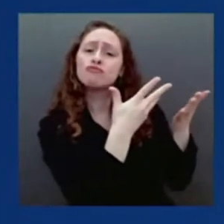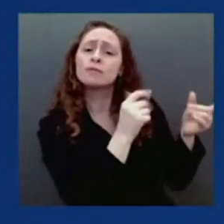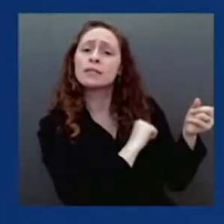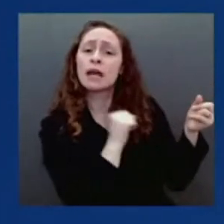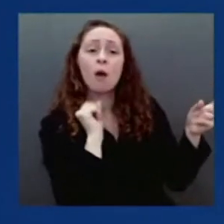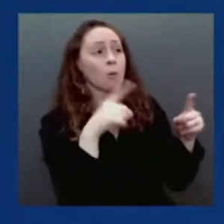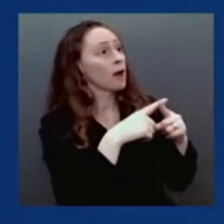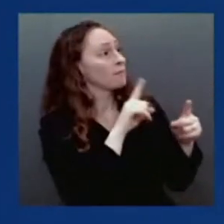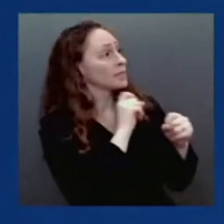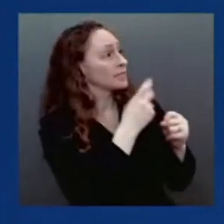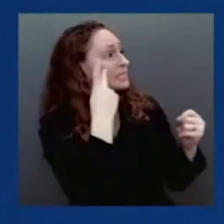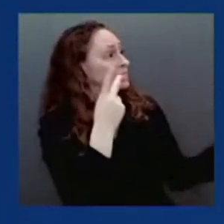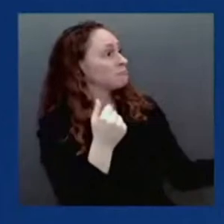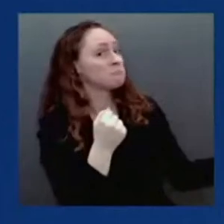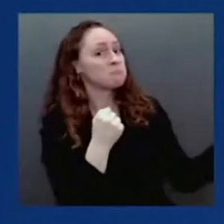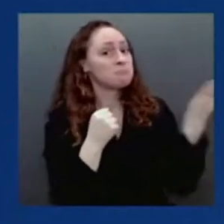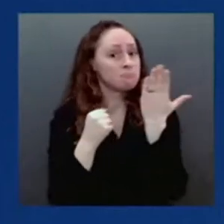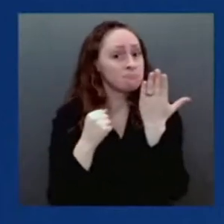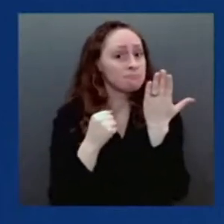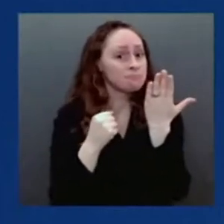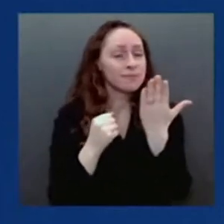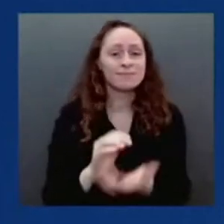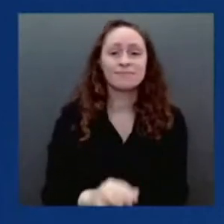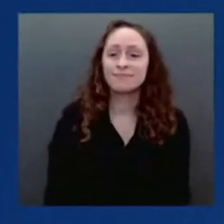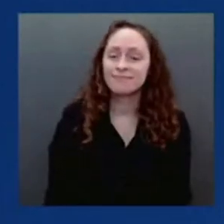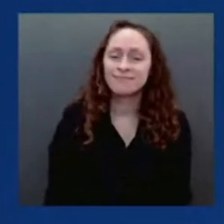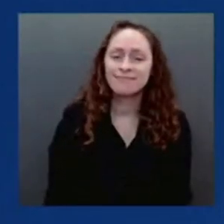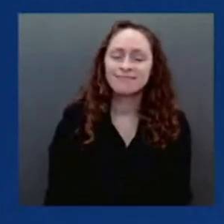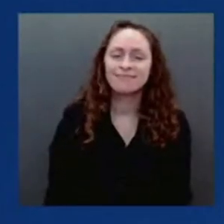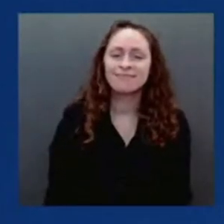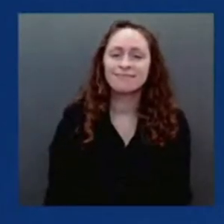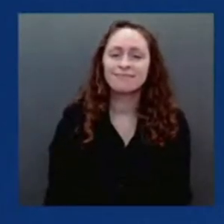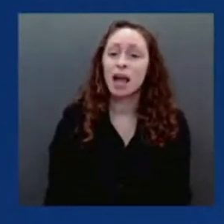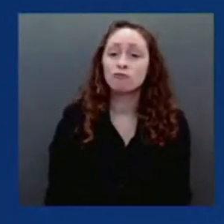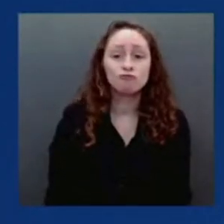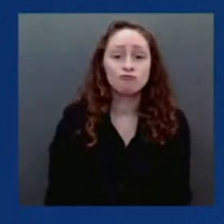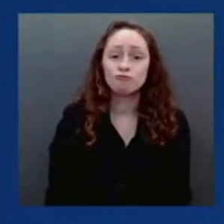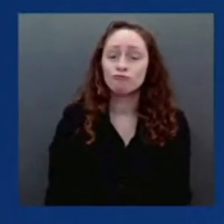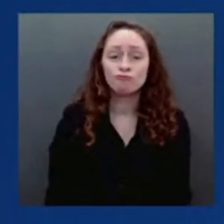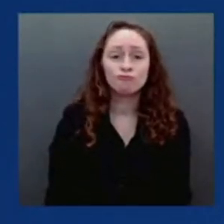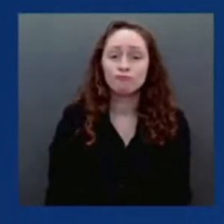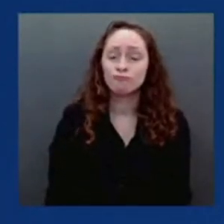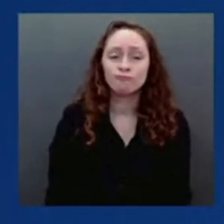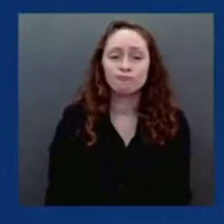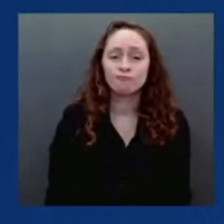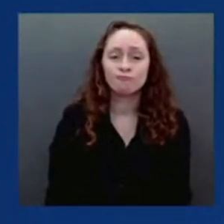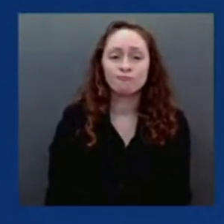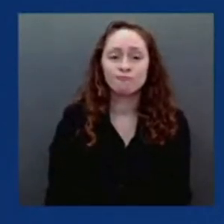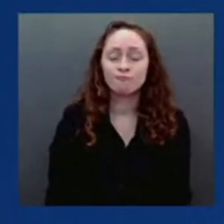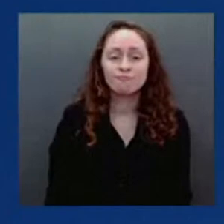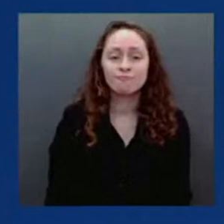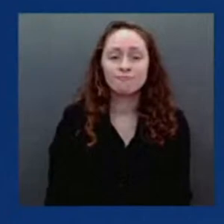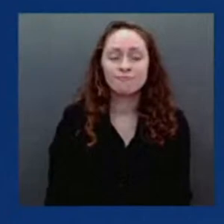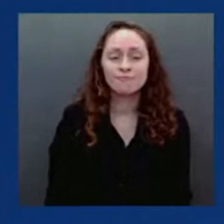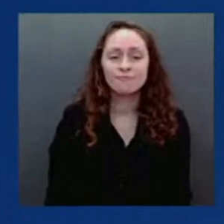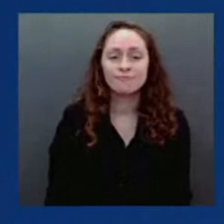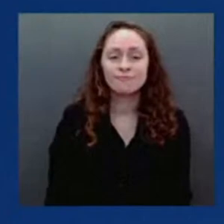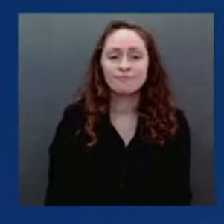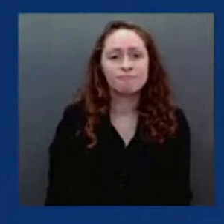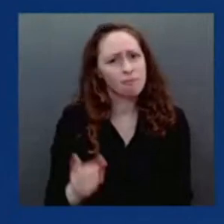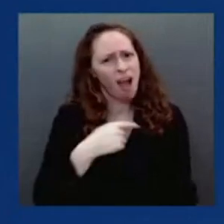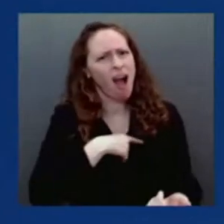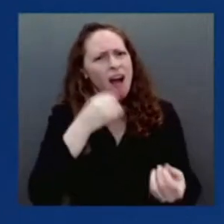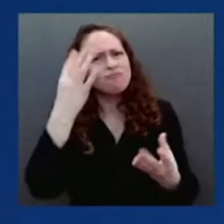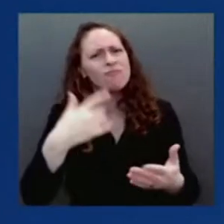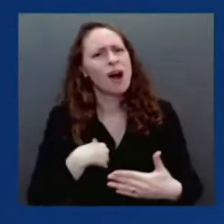there? No, I don't have much to add. I just will echo the gratitude and say right now, my focus is on I will certainly review the